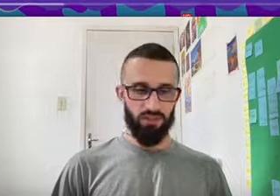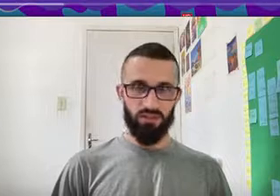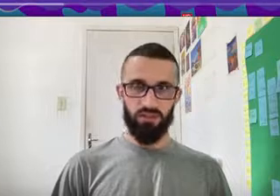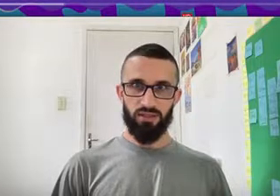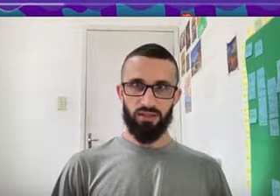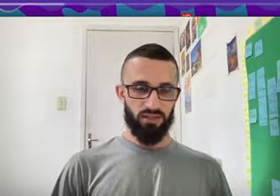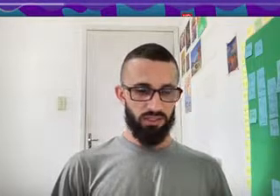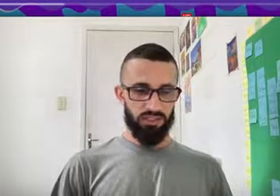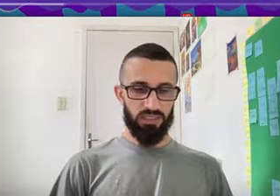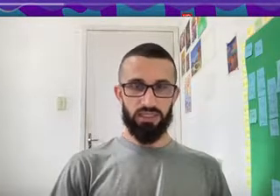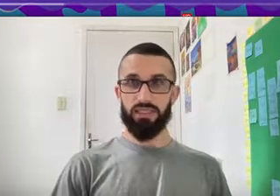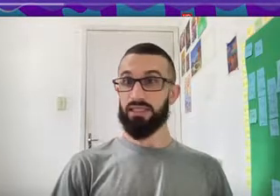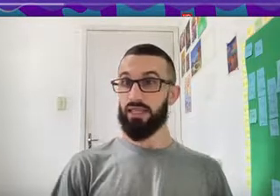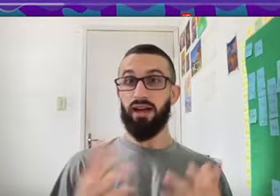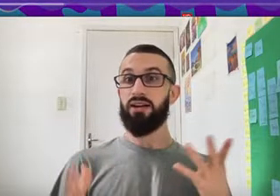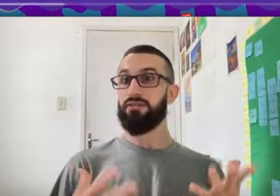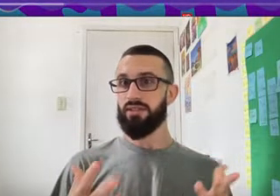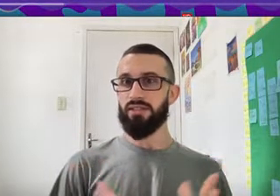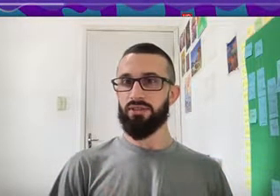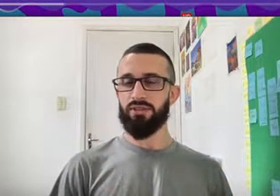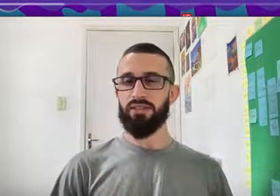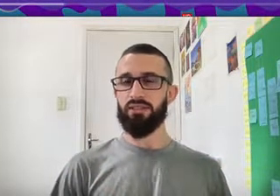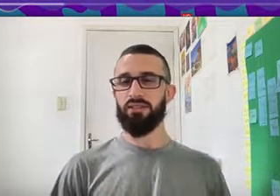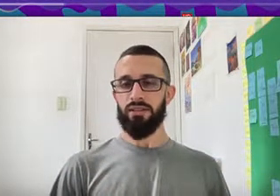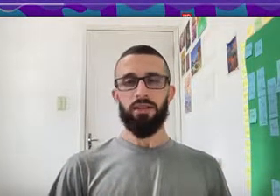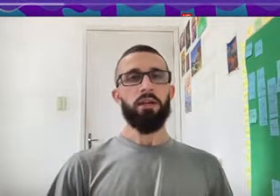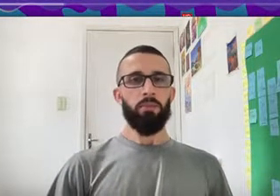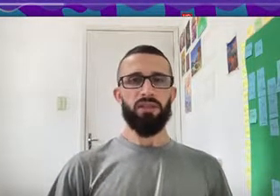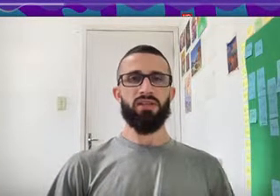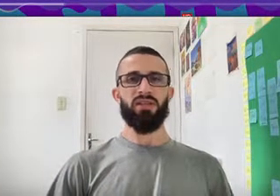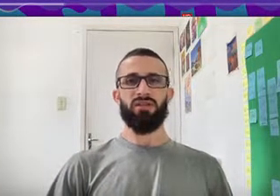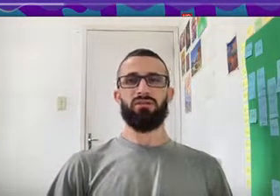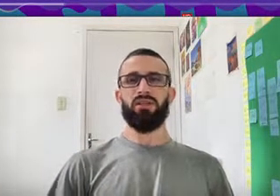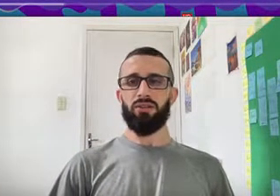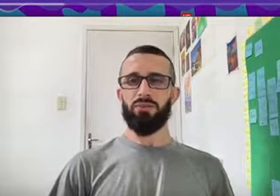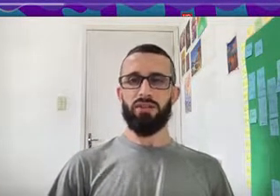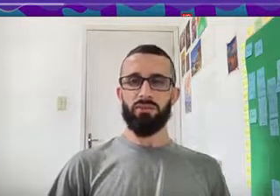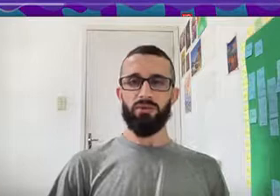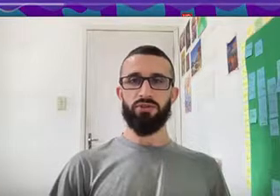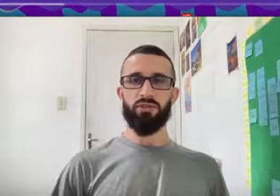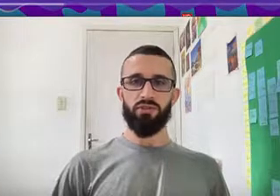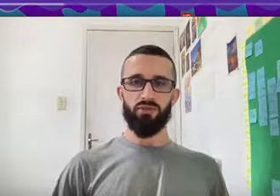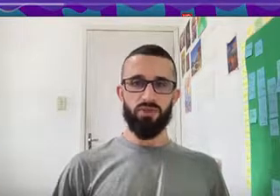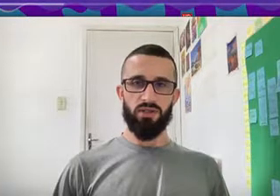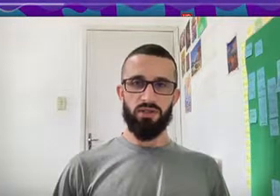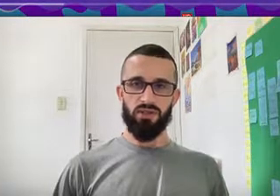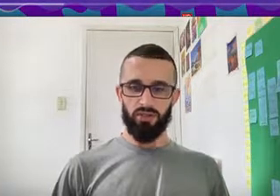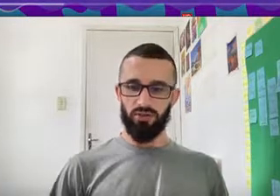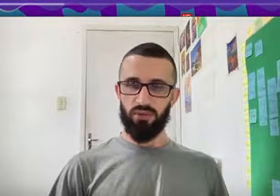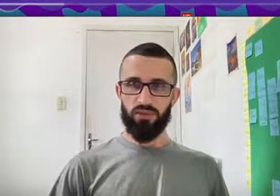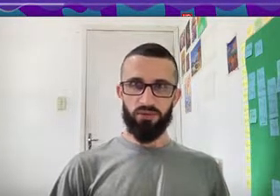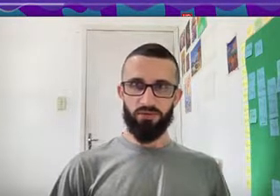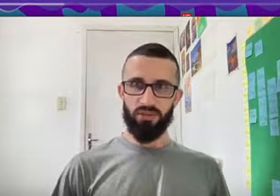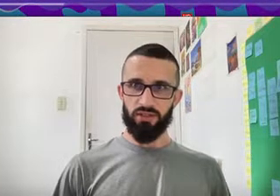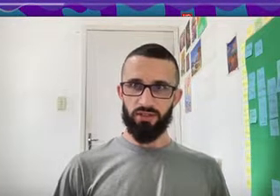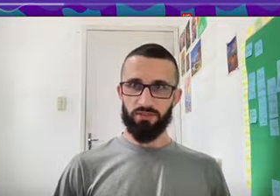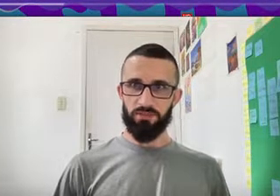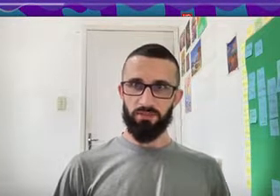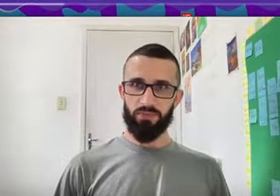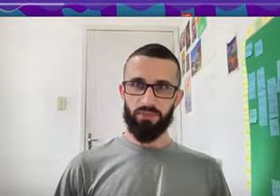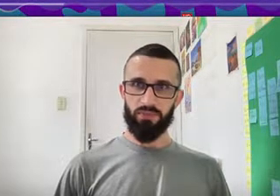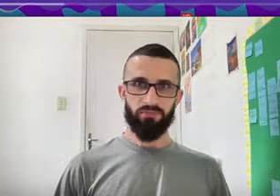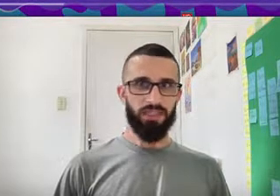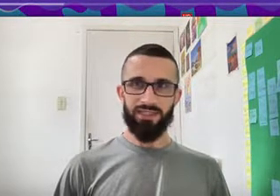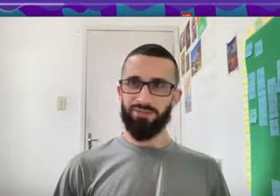Você Está Fazendo Aqui But Then Again In Brazilian Portuguese We Do It Differently